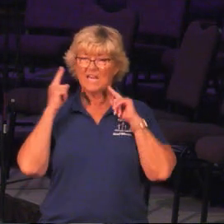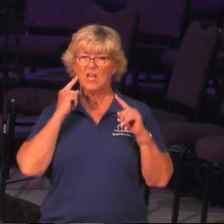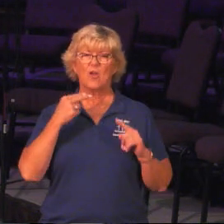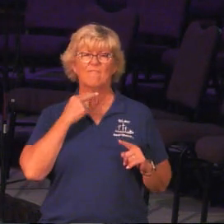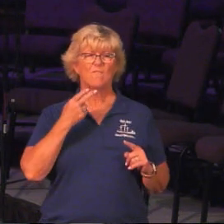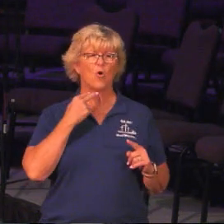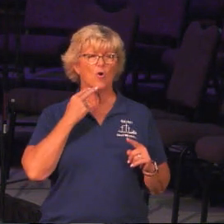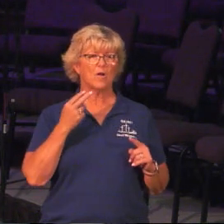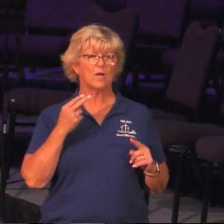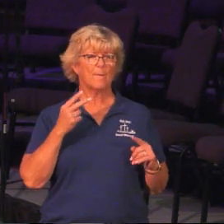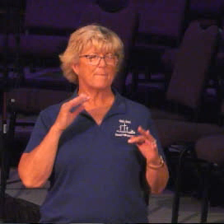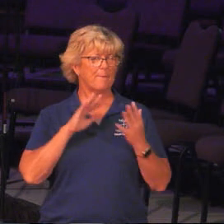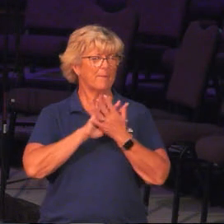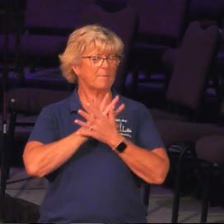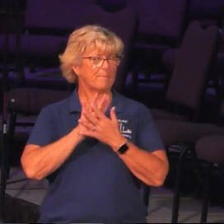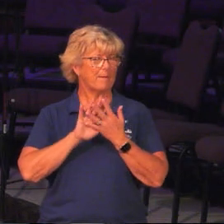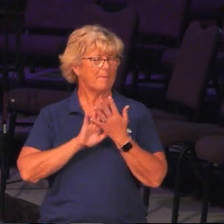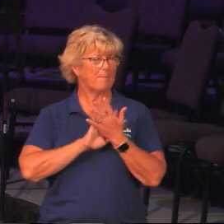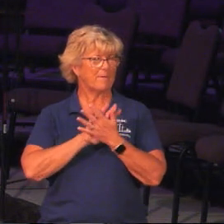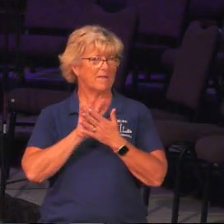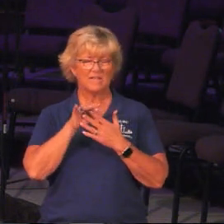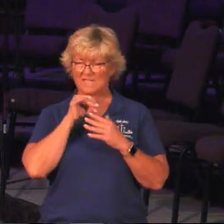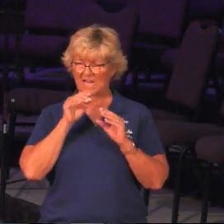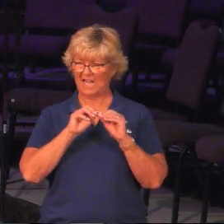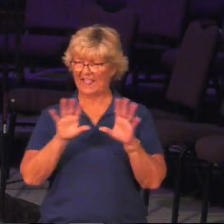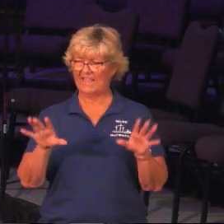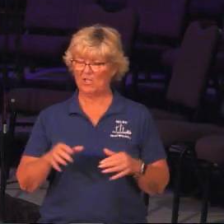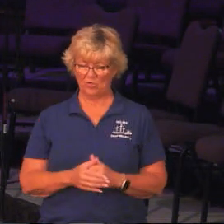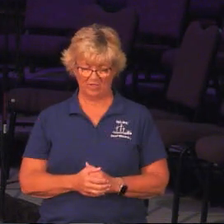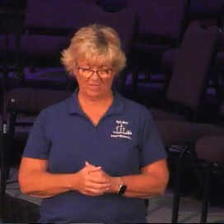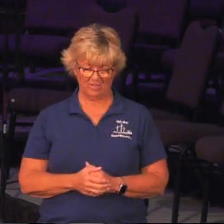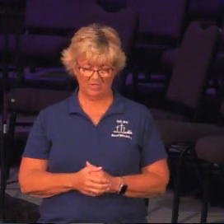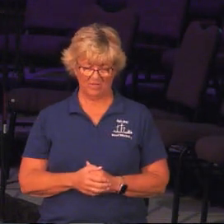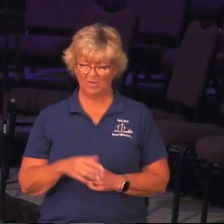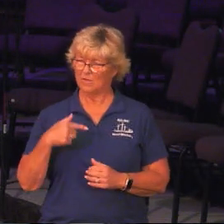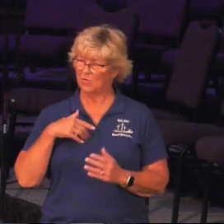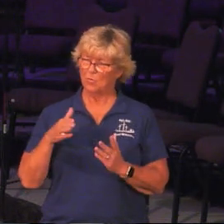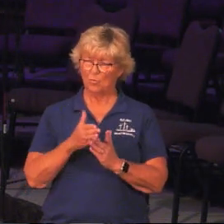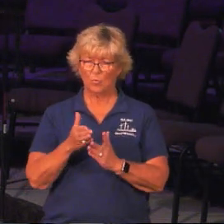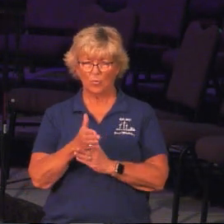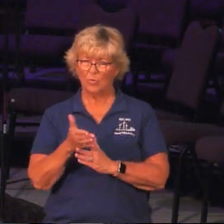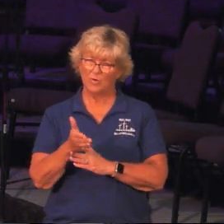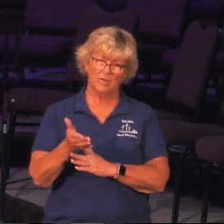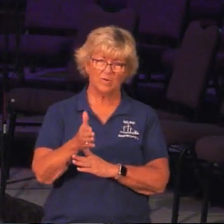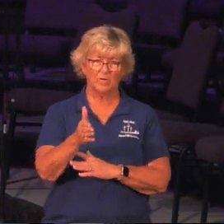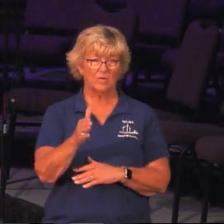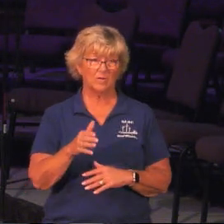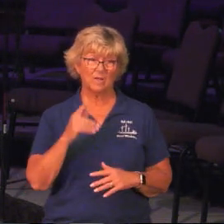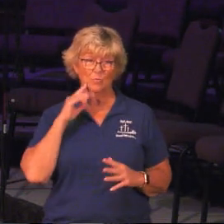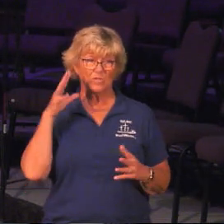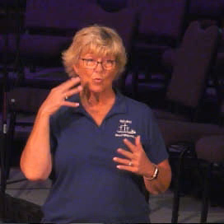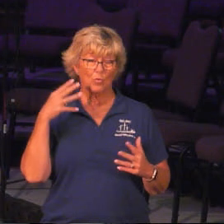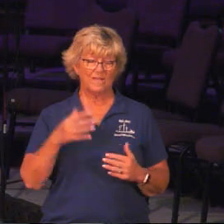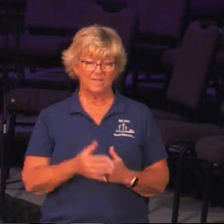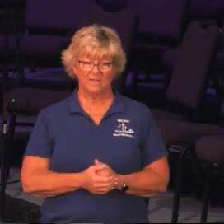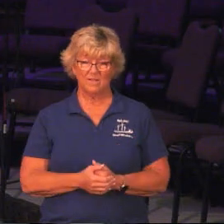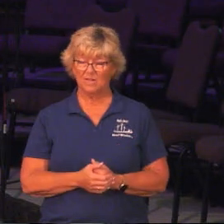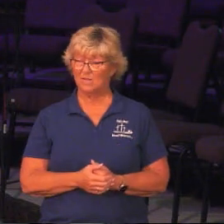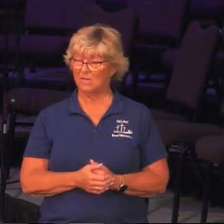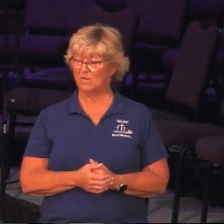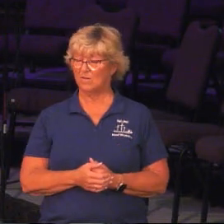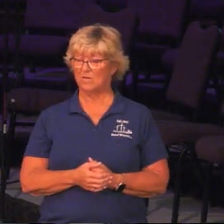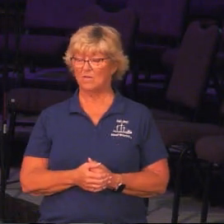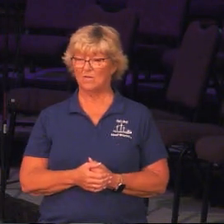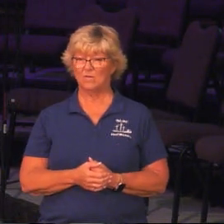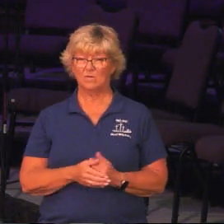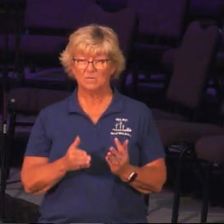but it's muddled. It's kind of, it's not really audible. So, you we're going through and we're riding in. I mean, it was crazy, but we're riding in,